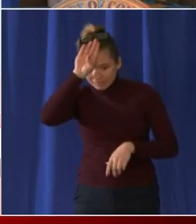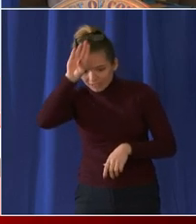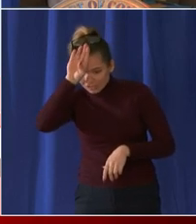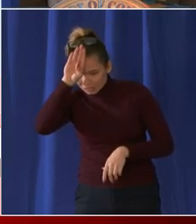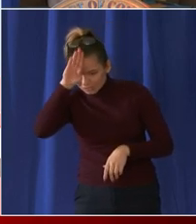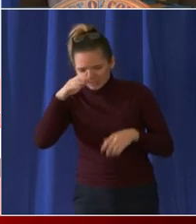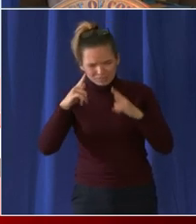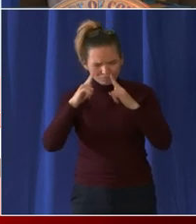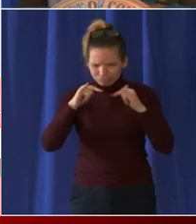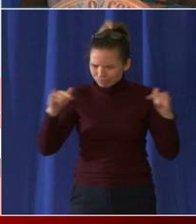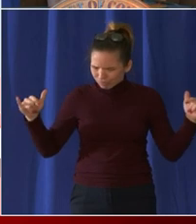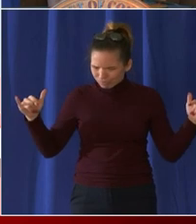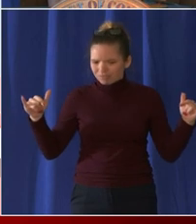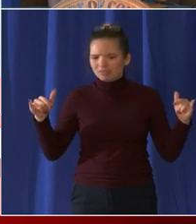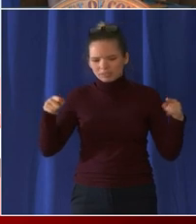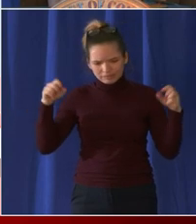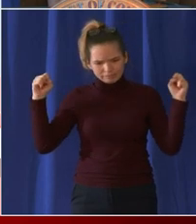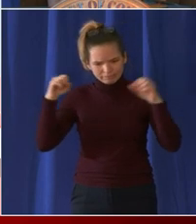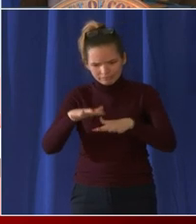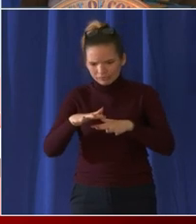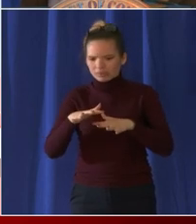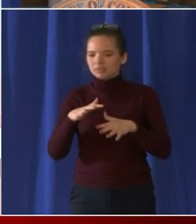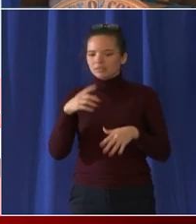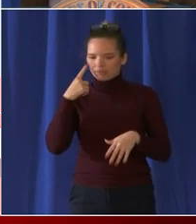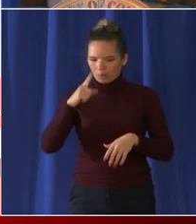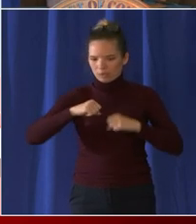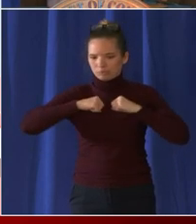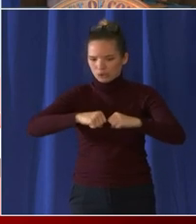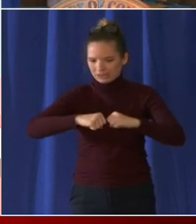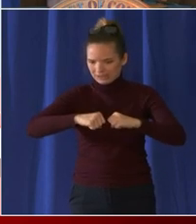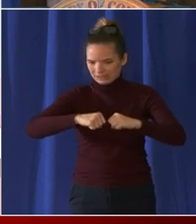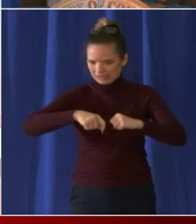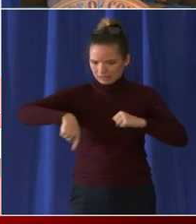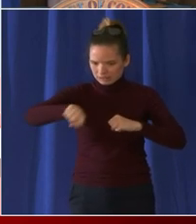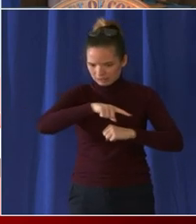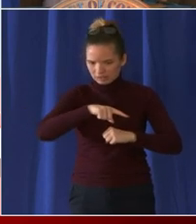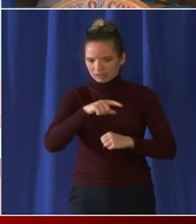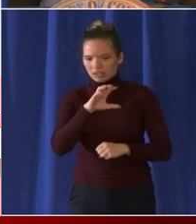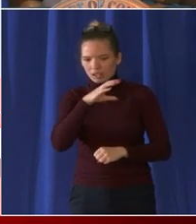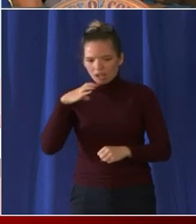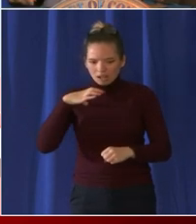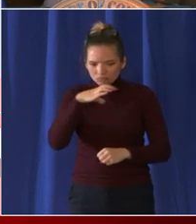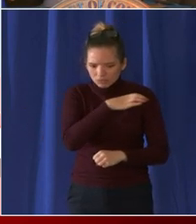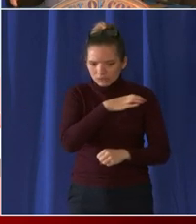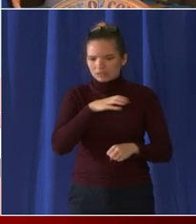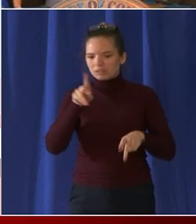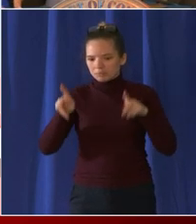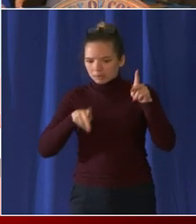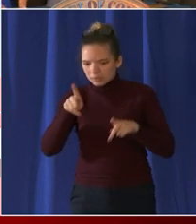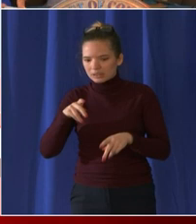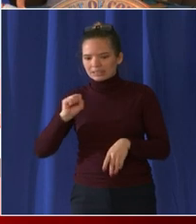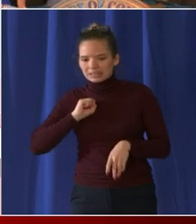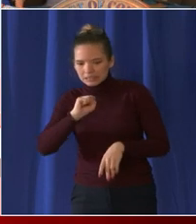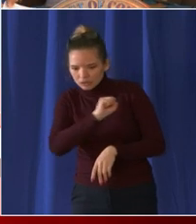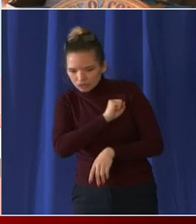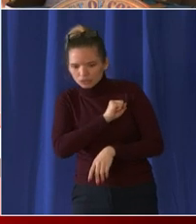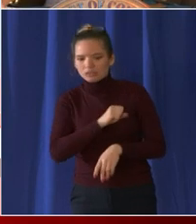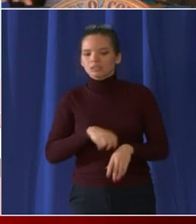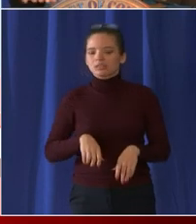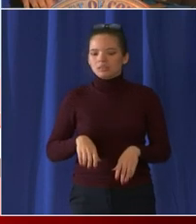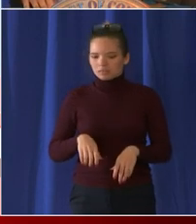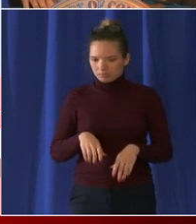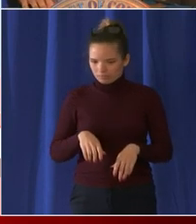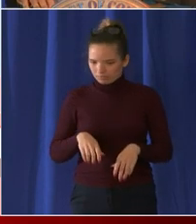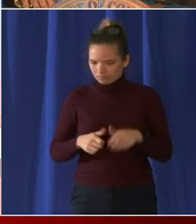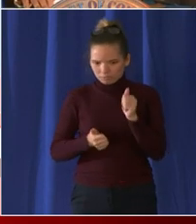lawmakers defended our capital the building itself but also defended um what it stands for and that is our